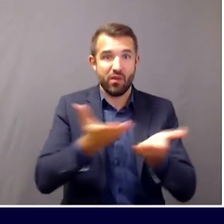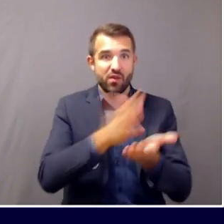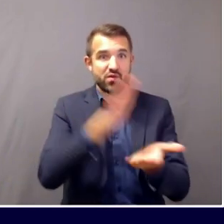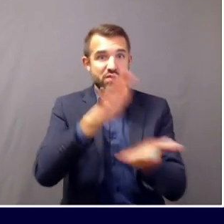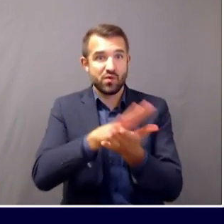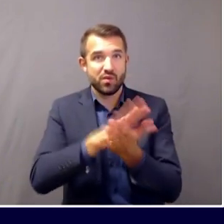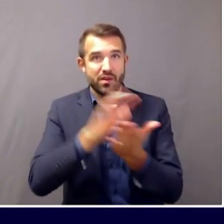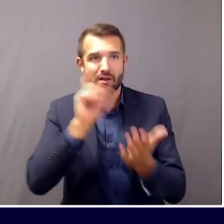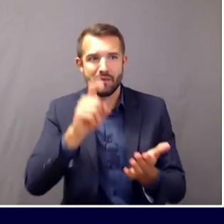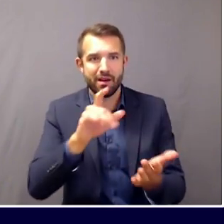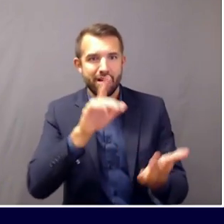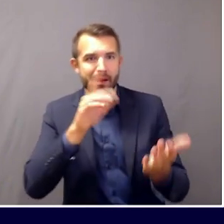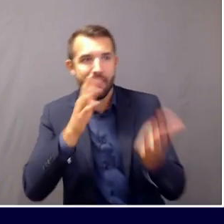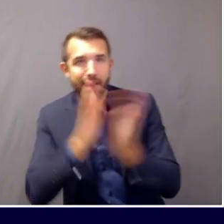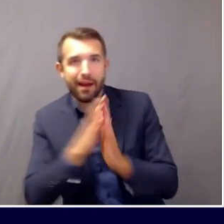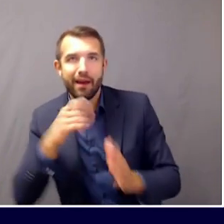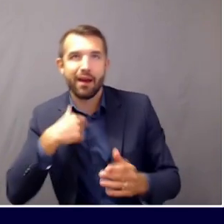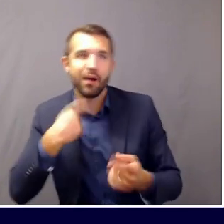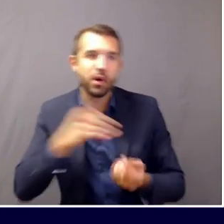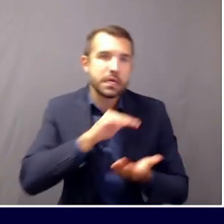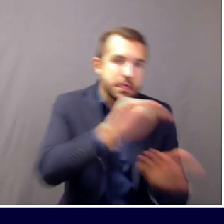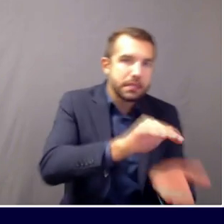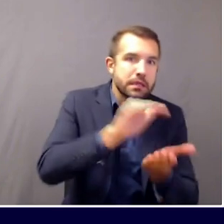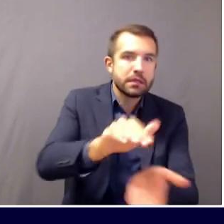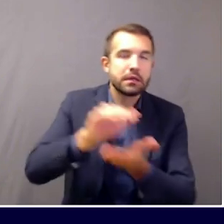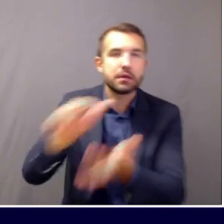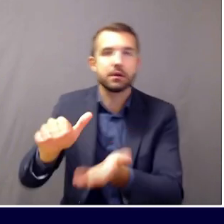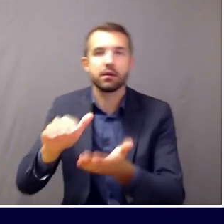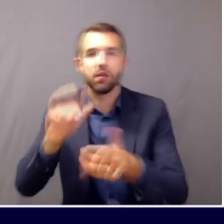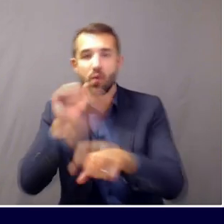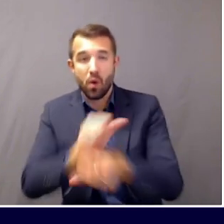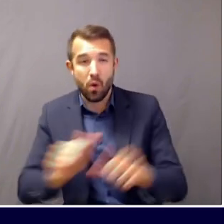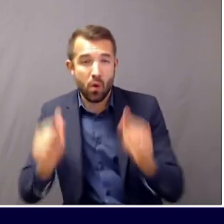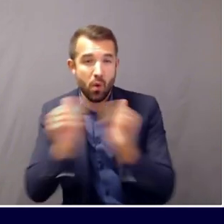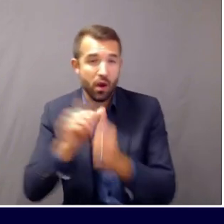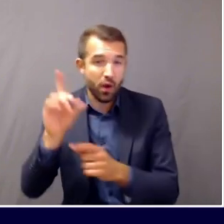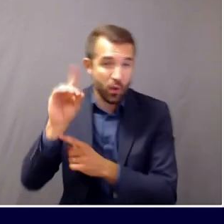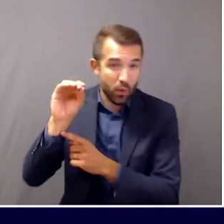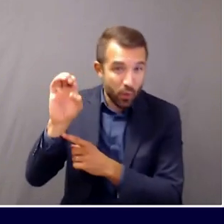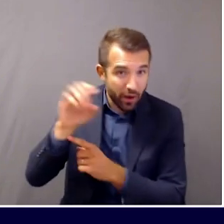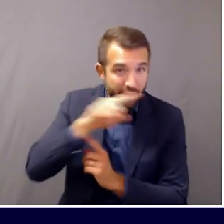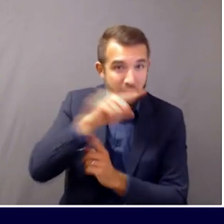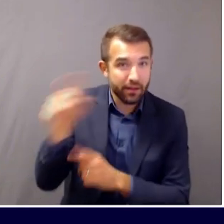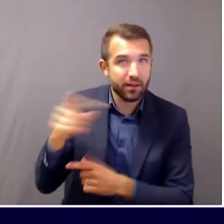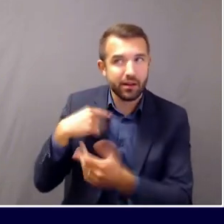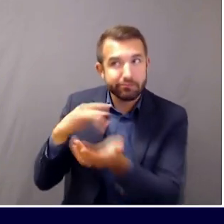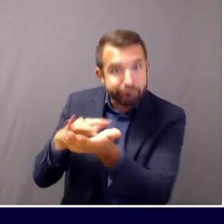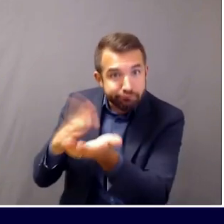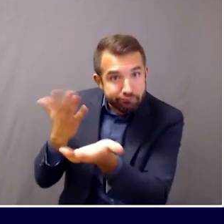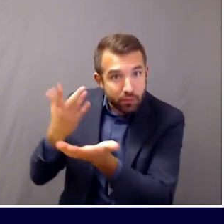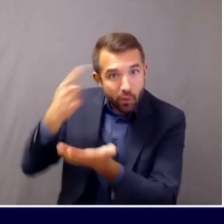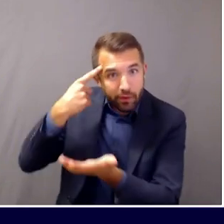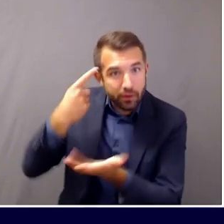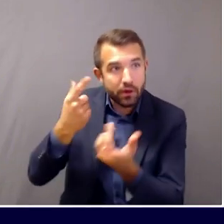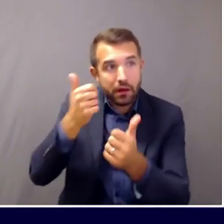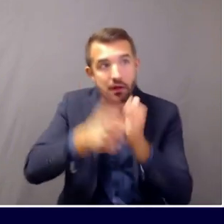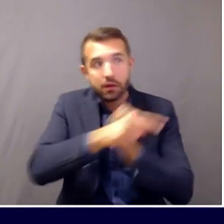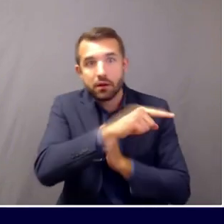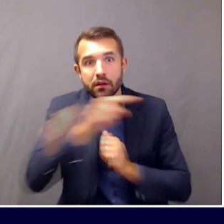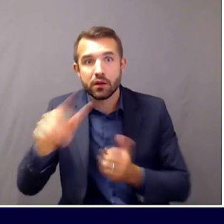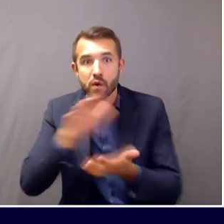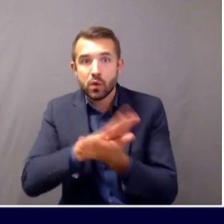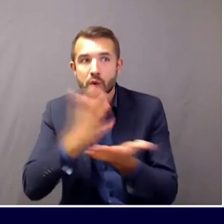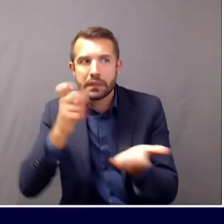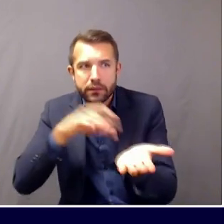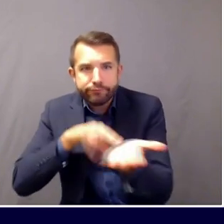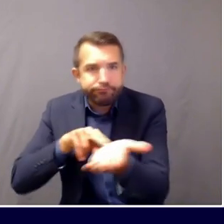directly with the Department of Education because they've got a better sense of what the needs are at each individual school. Got it.